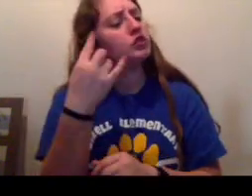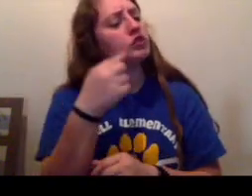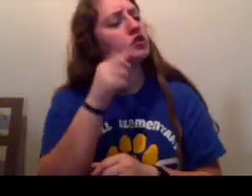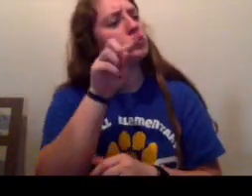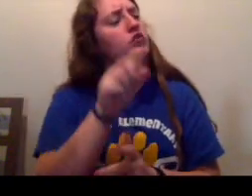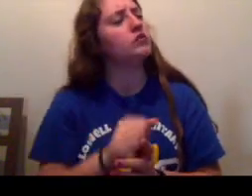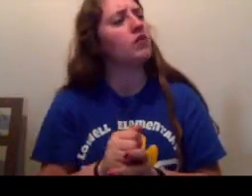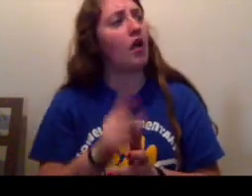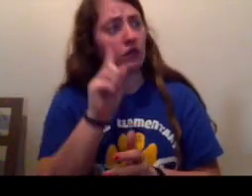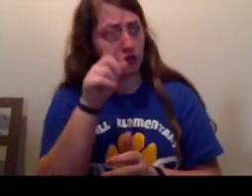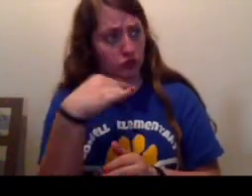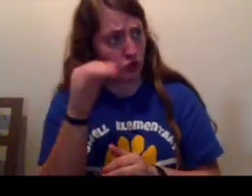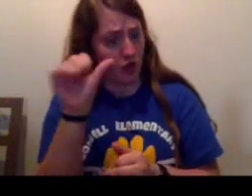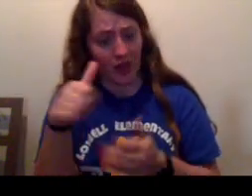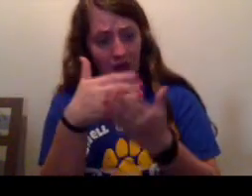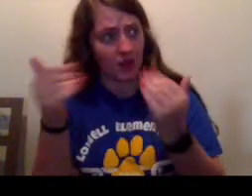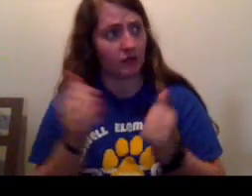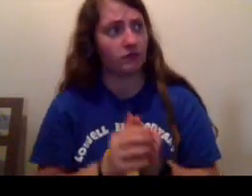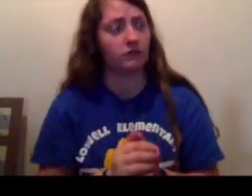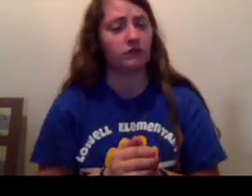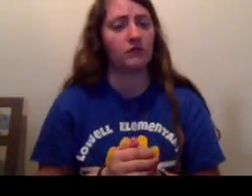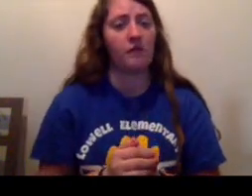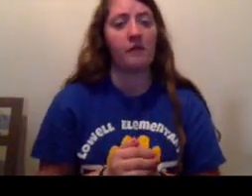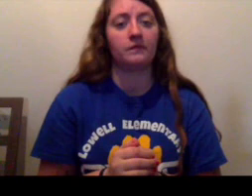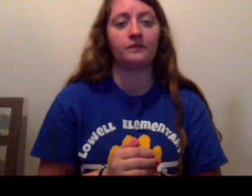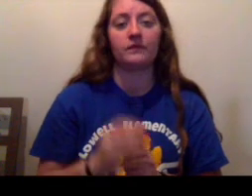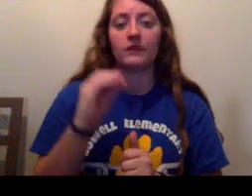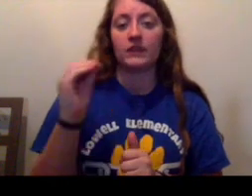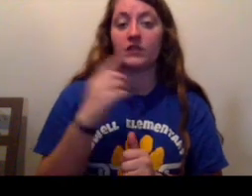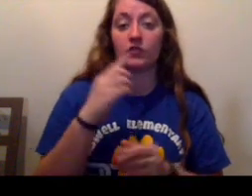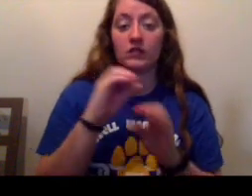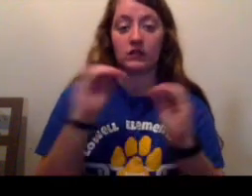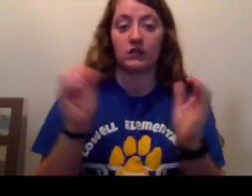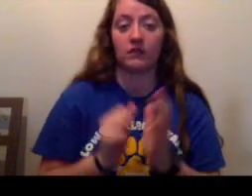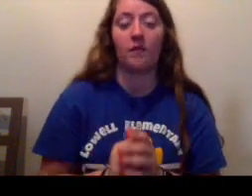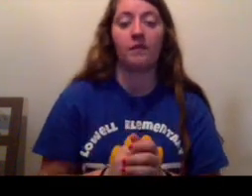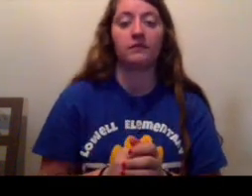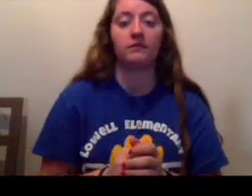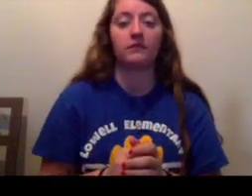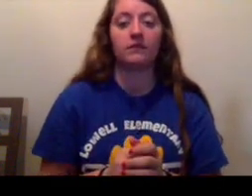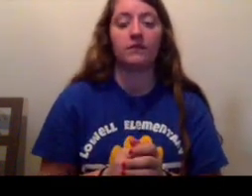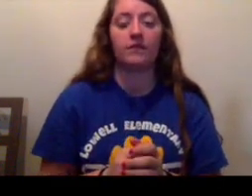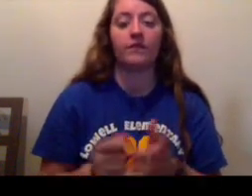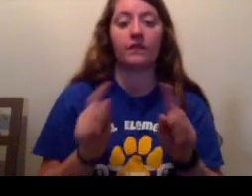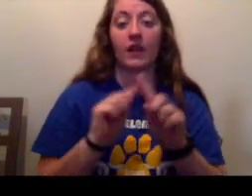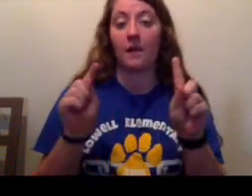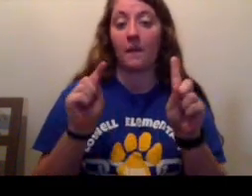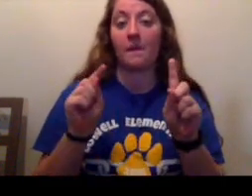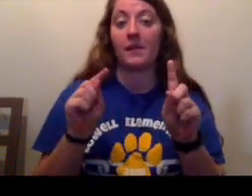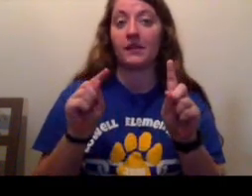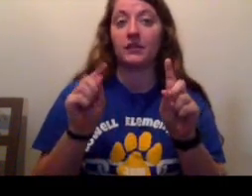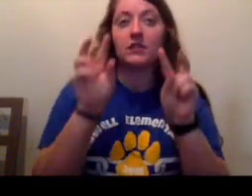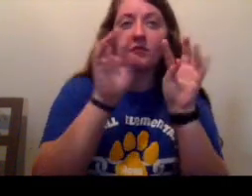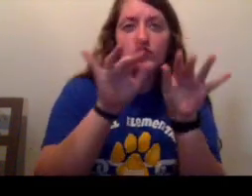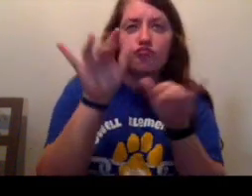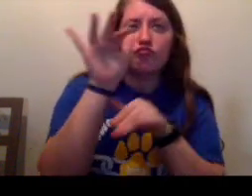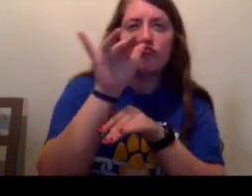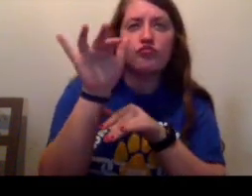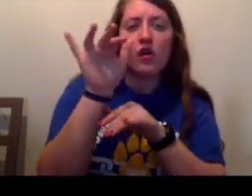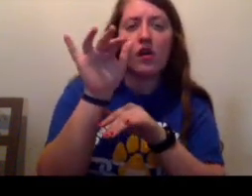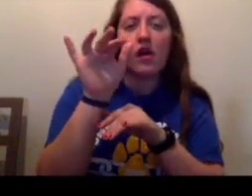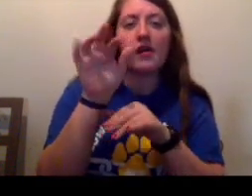Does it look like anything? Zero said nothing. But as he studied the mountain, his right hand